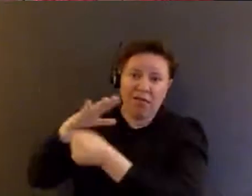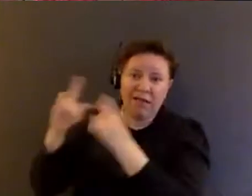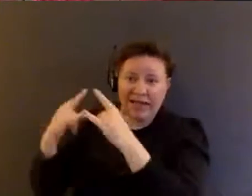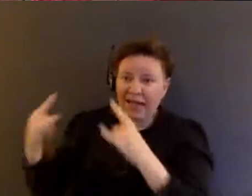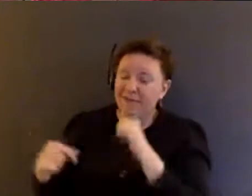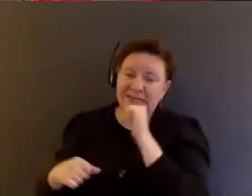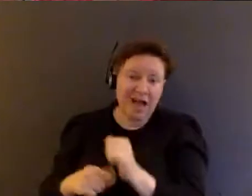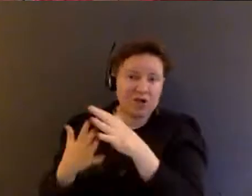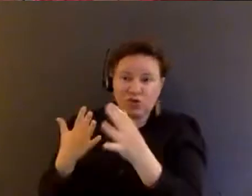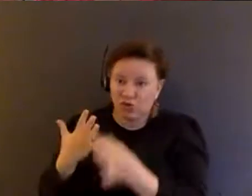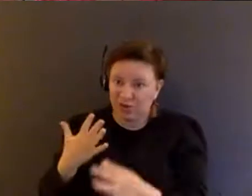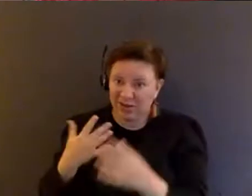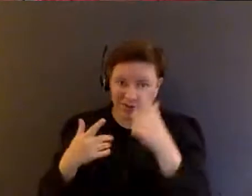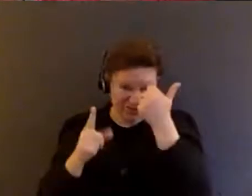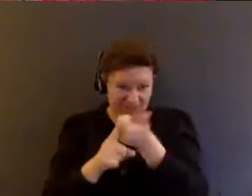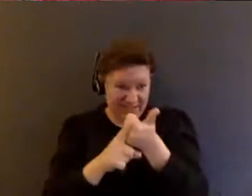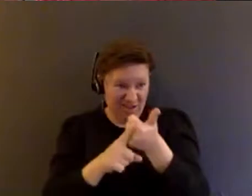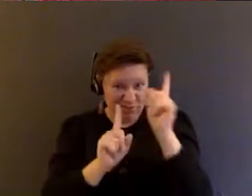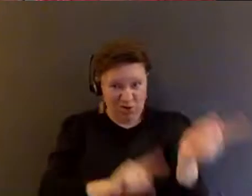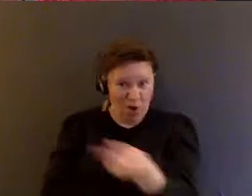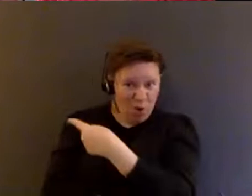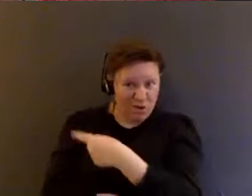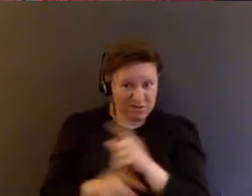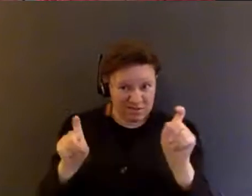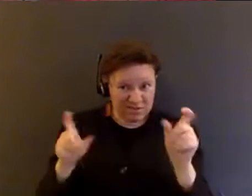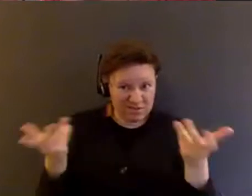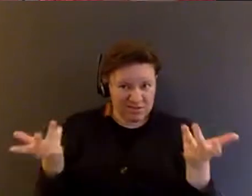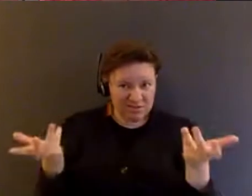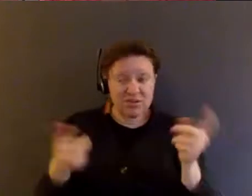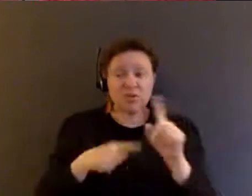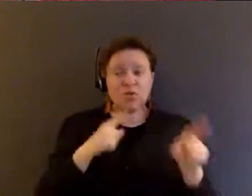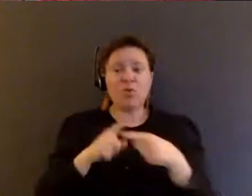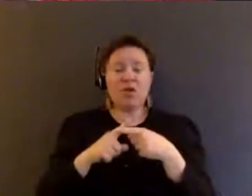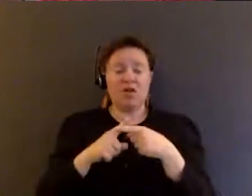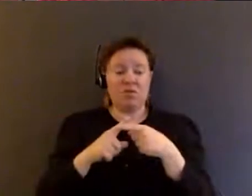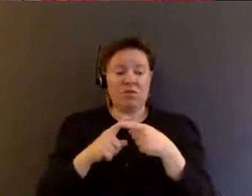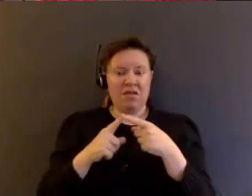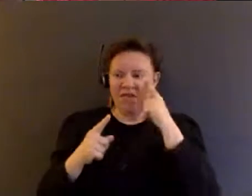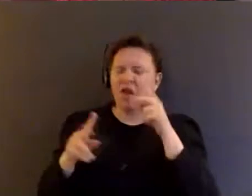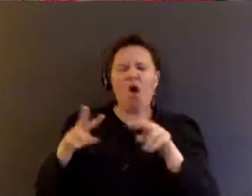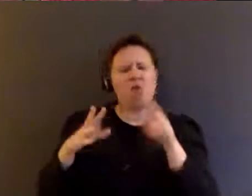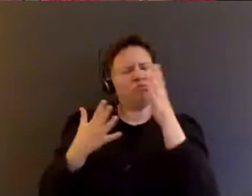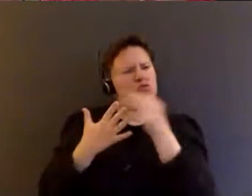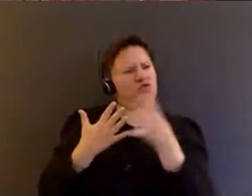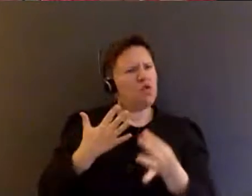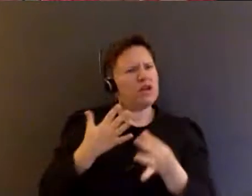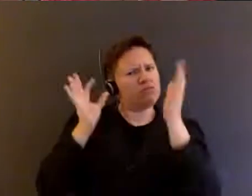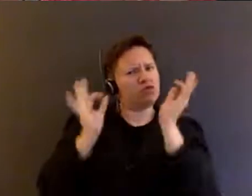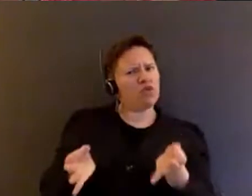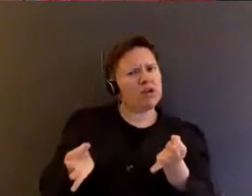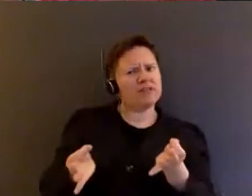Would you go there? You know, so when we take that as a choice, I think we're removing the discourse.